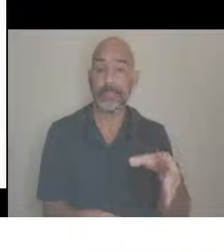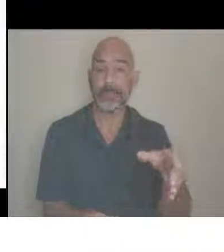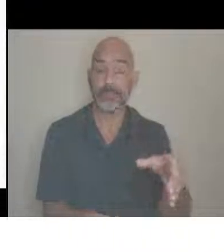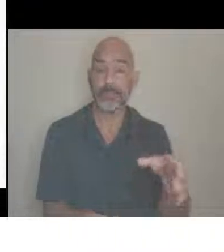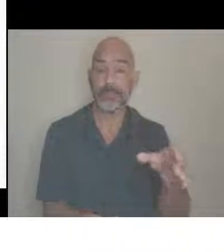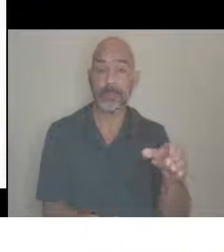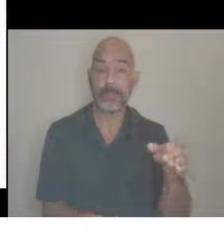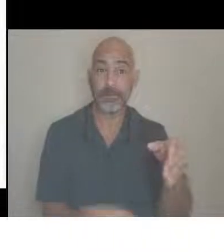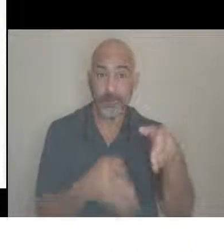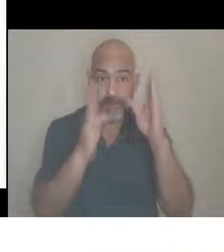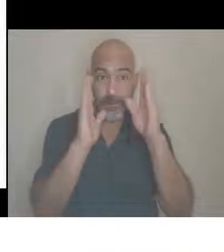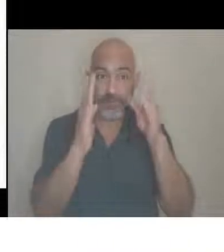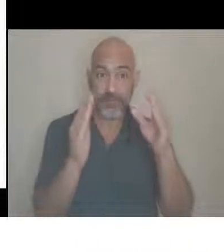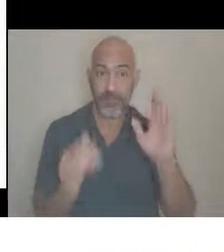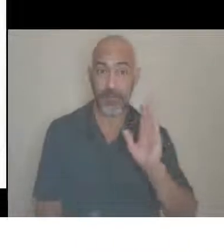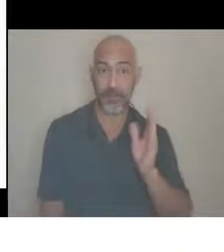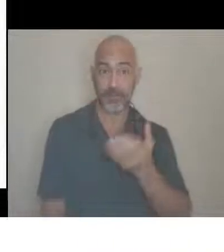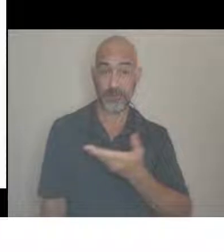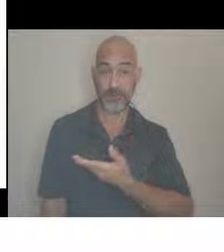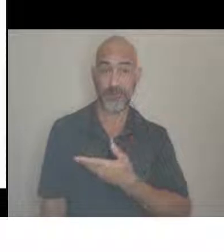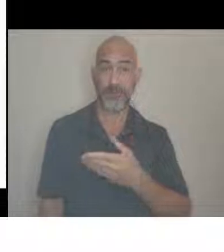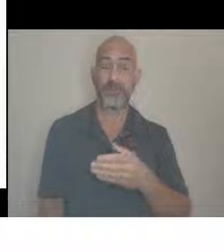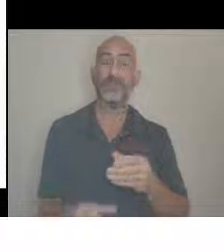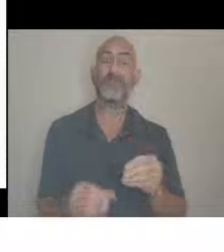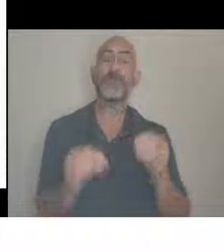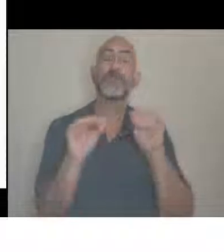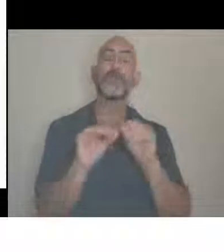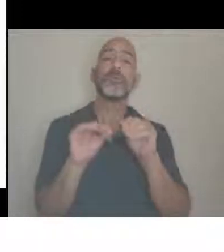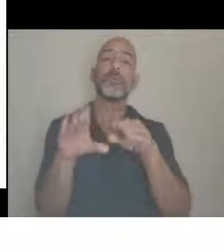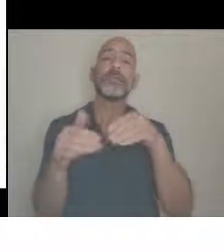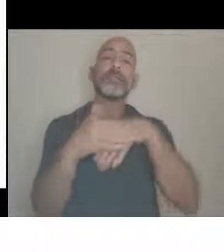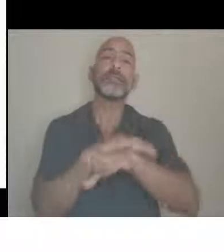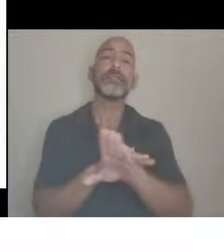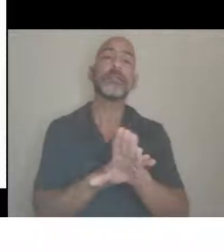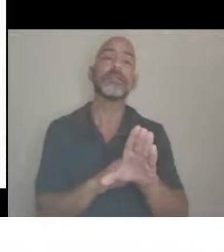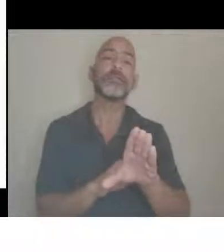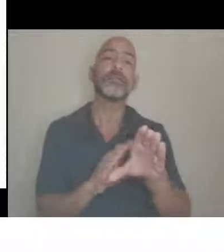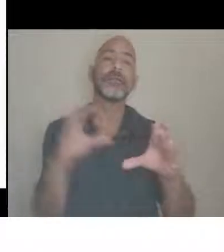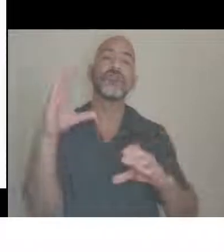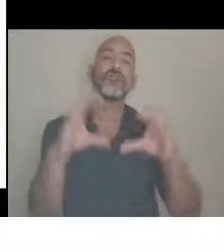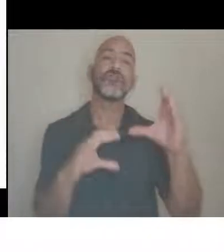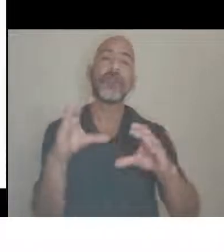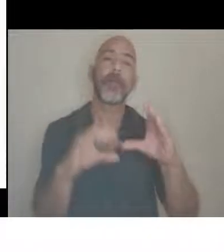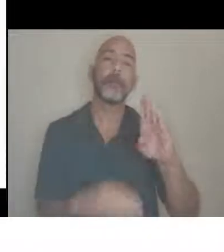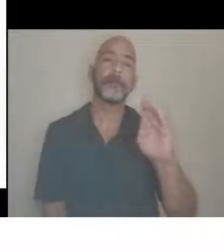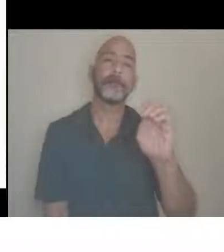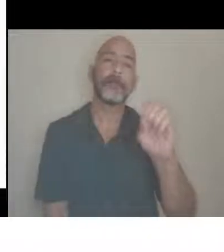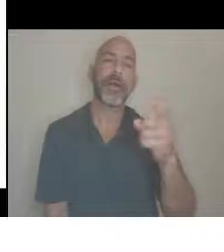communicate in a way other than typing and would like to